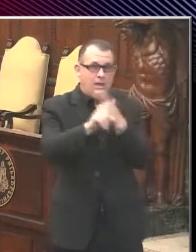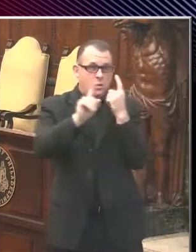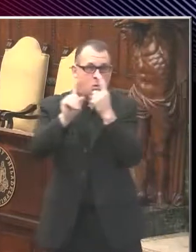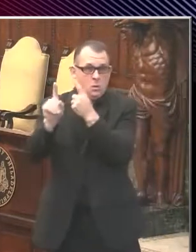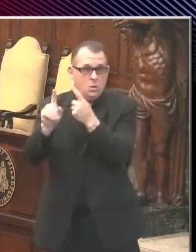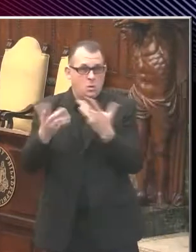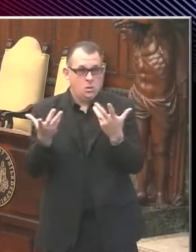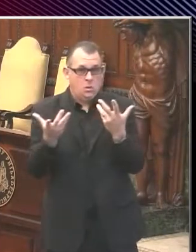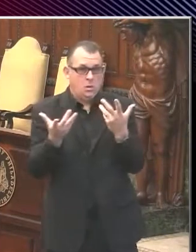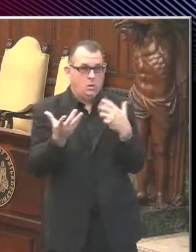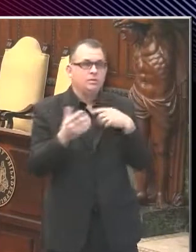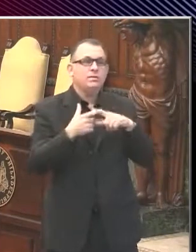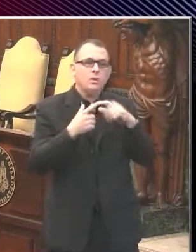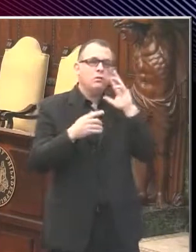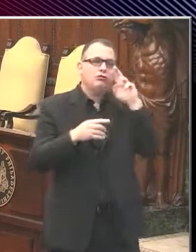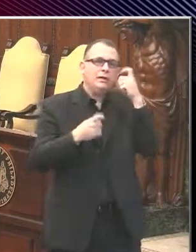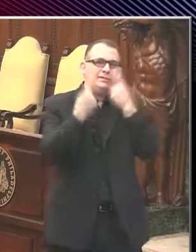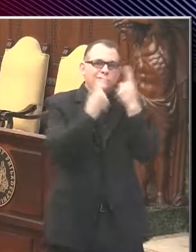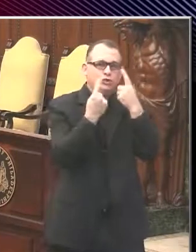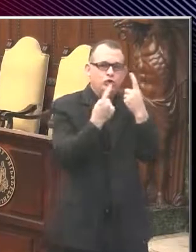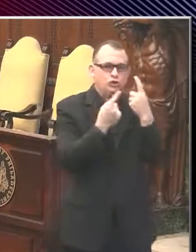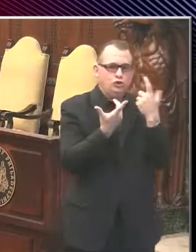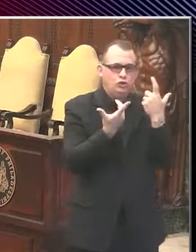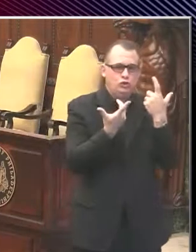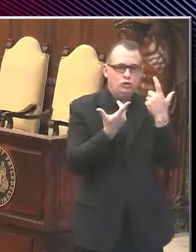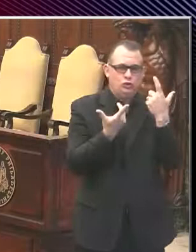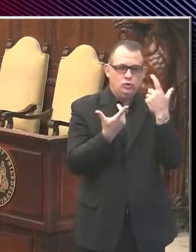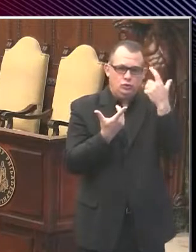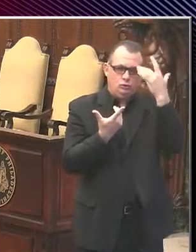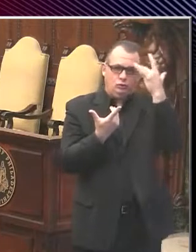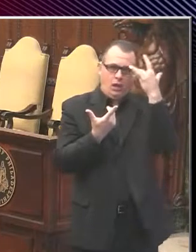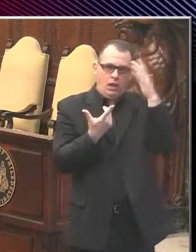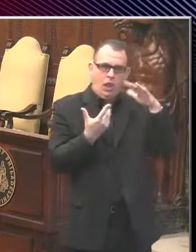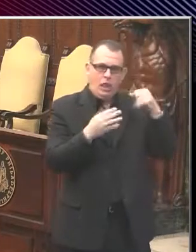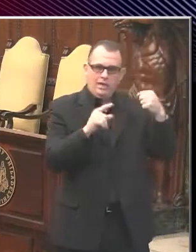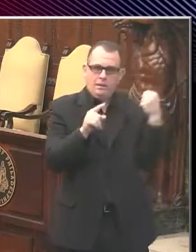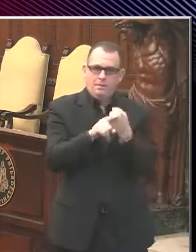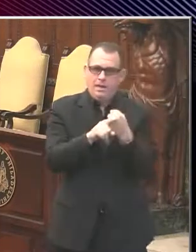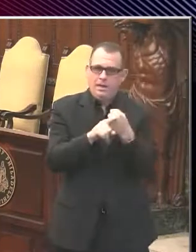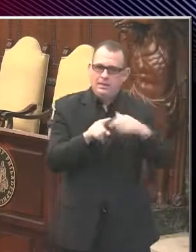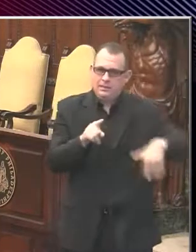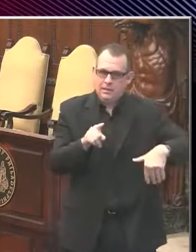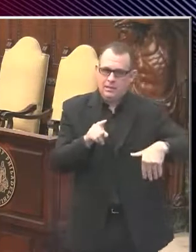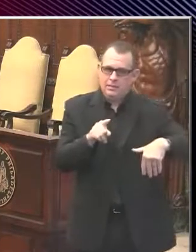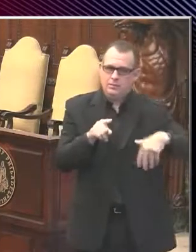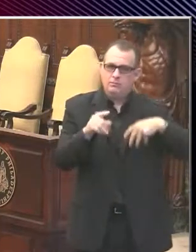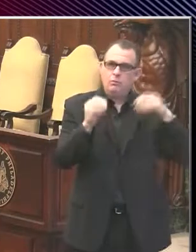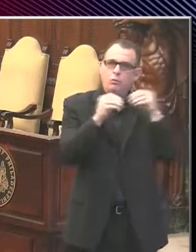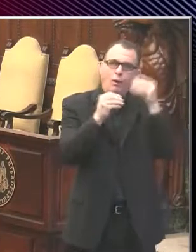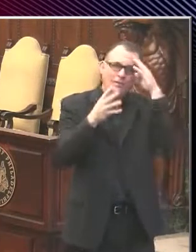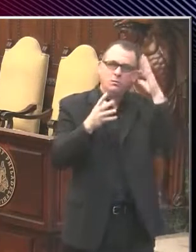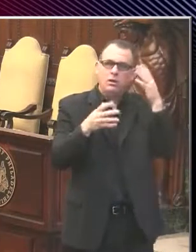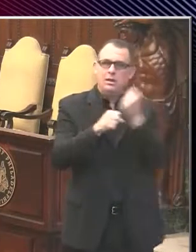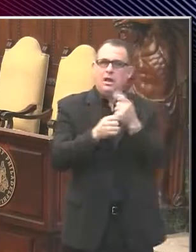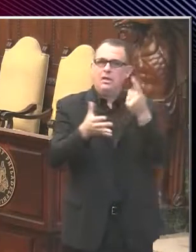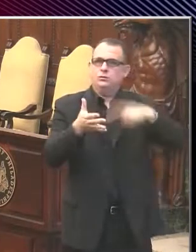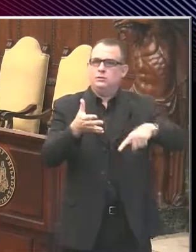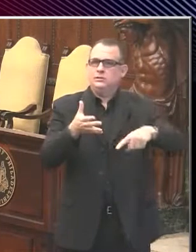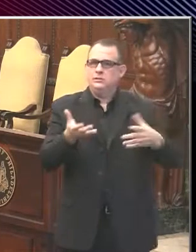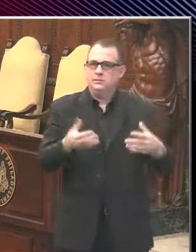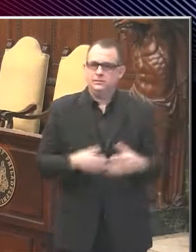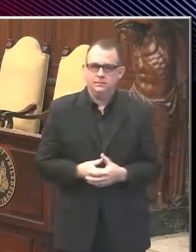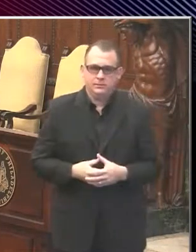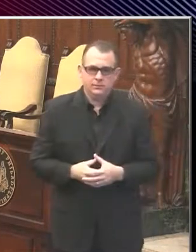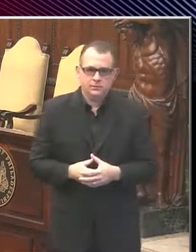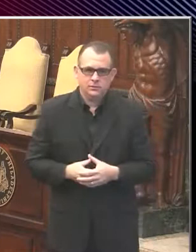like we're going to meet the targets. And we'll have more information on that next week. Okay. actividades que se programaron para abrirse el día de hoy